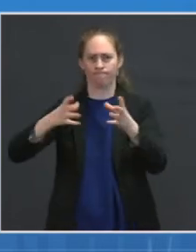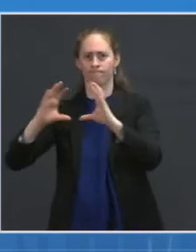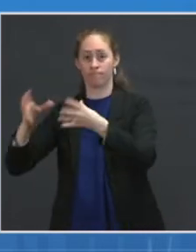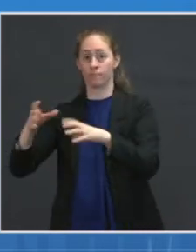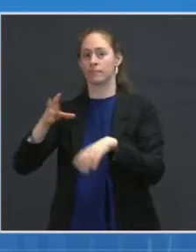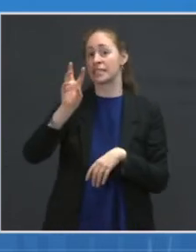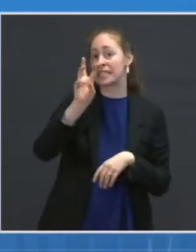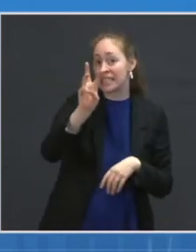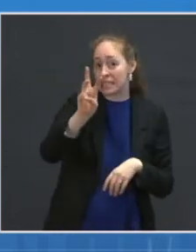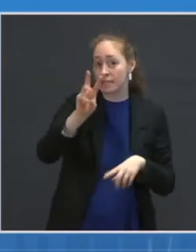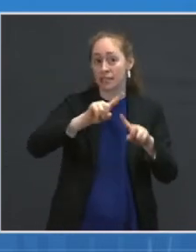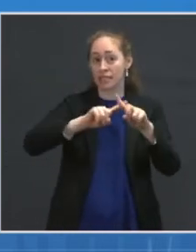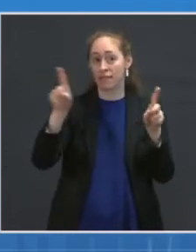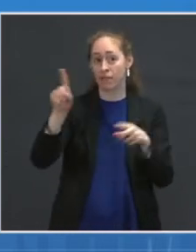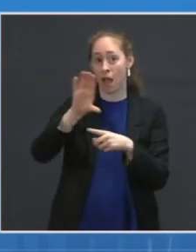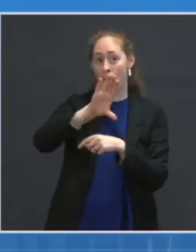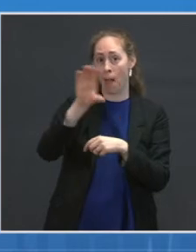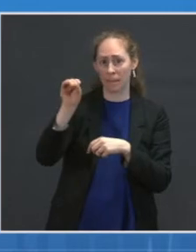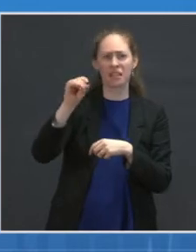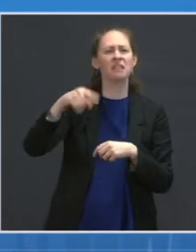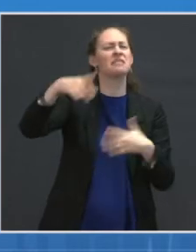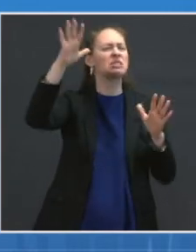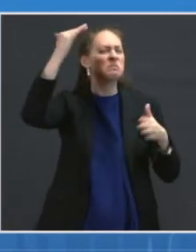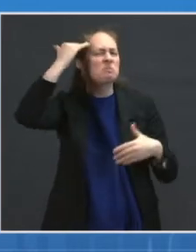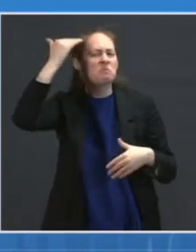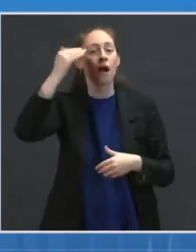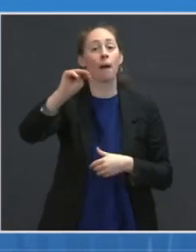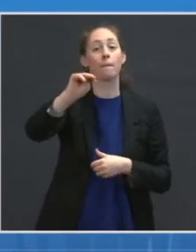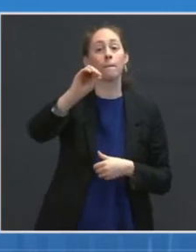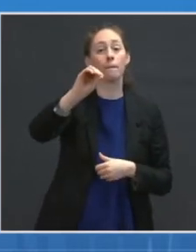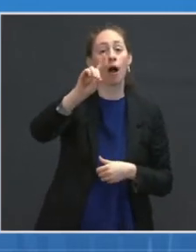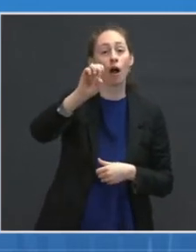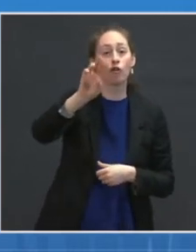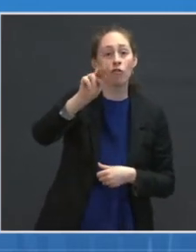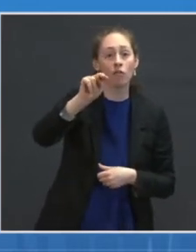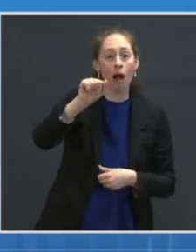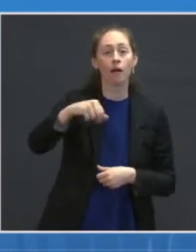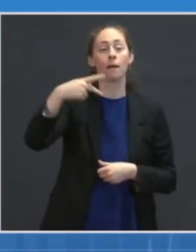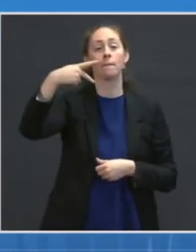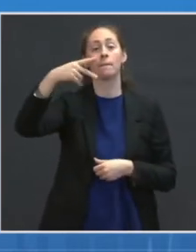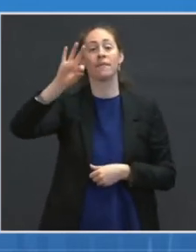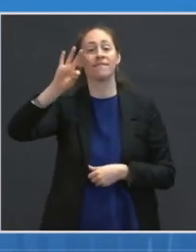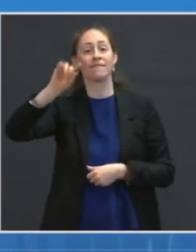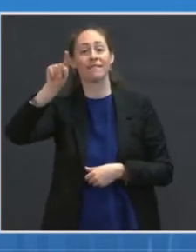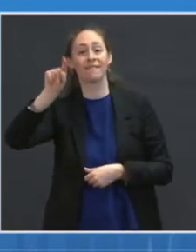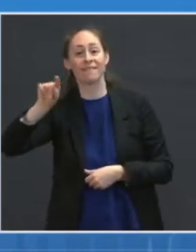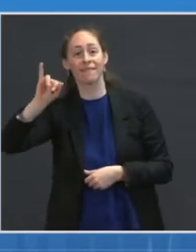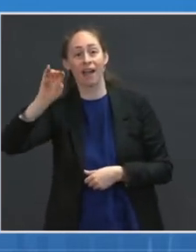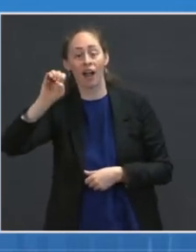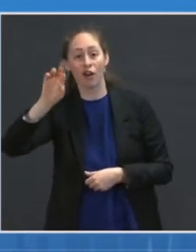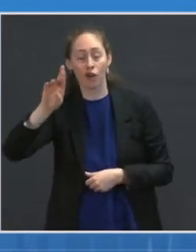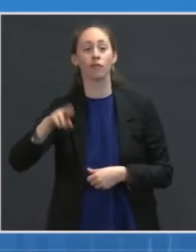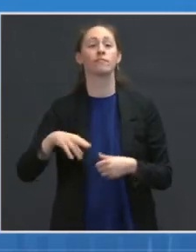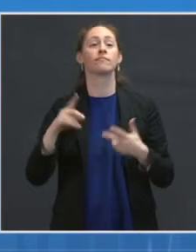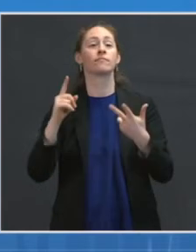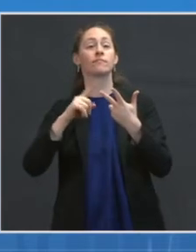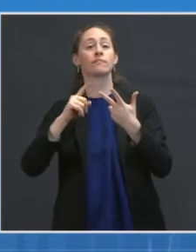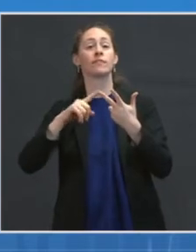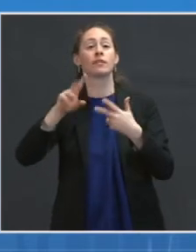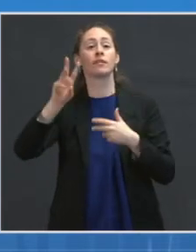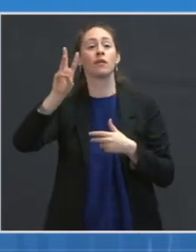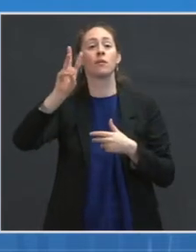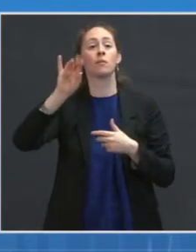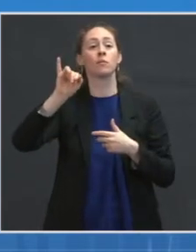of the data of the Moderna and the Pfizer-BioNTech, which have their EUA now having shown a 94% to